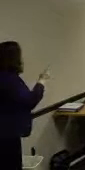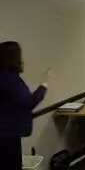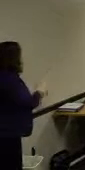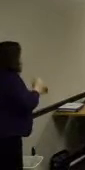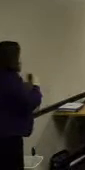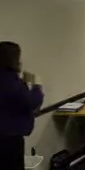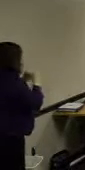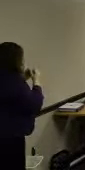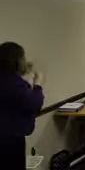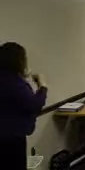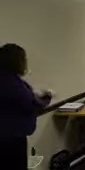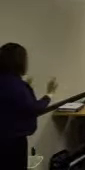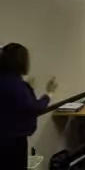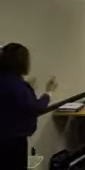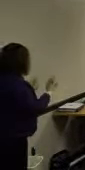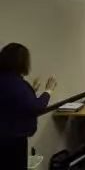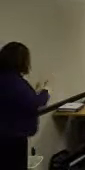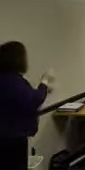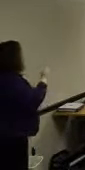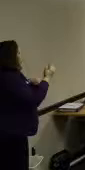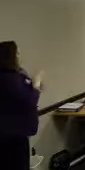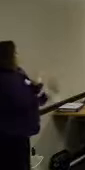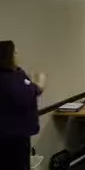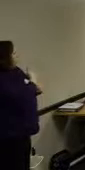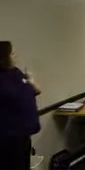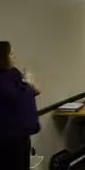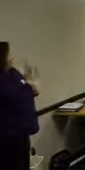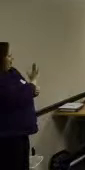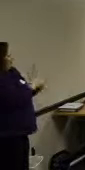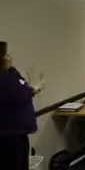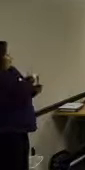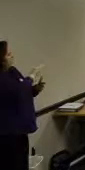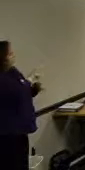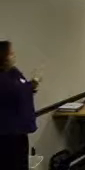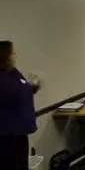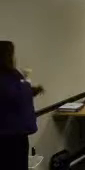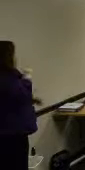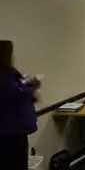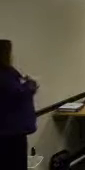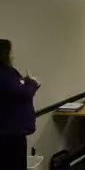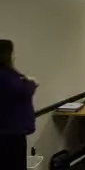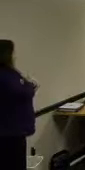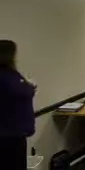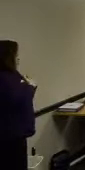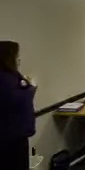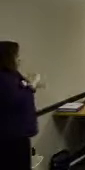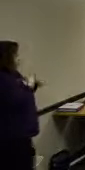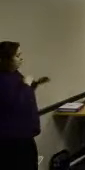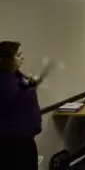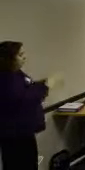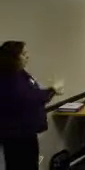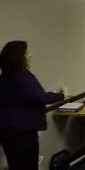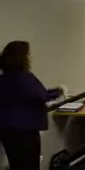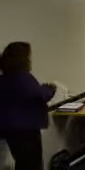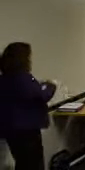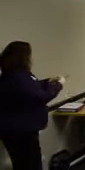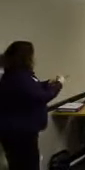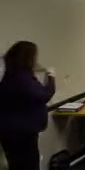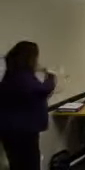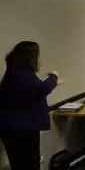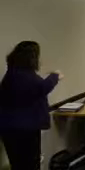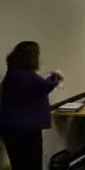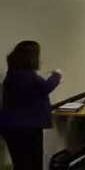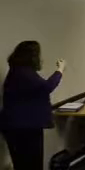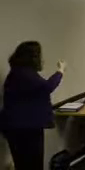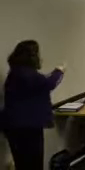And it's like a real interview between the two. Once the interview is done, then they'll call their primary counselor, who's typically me.